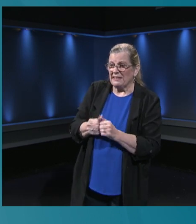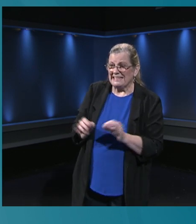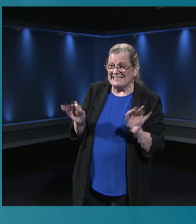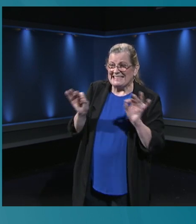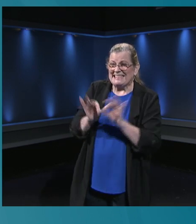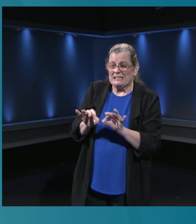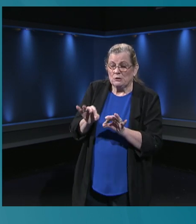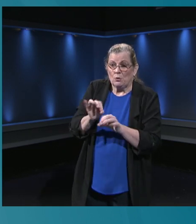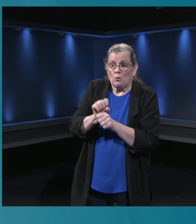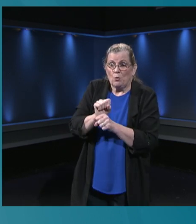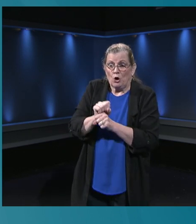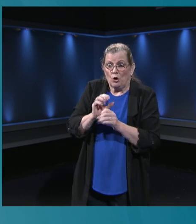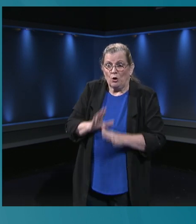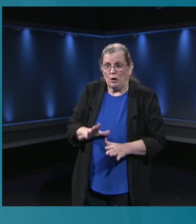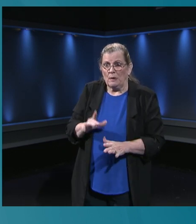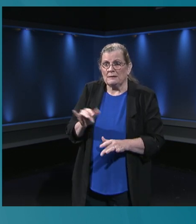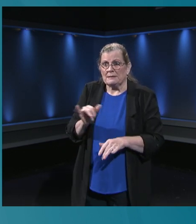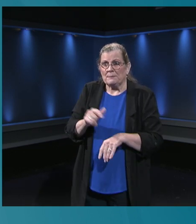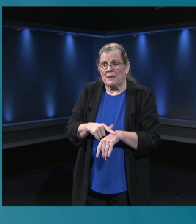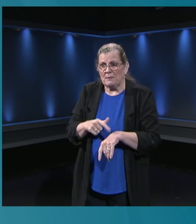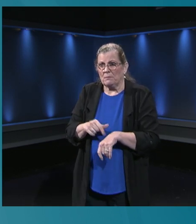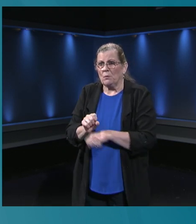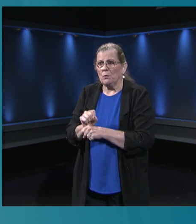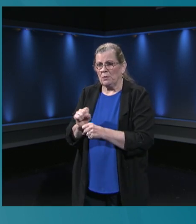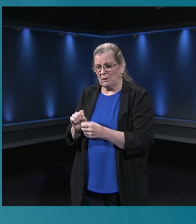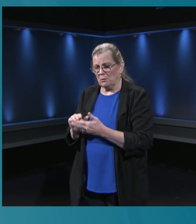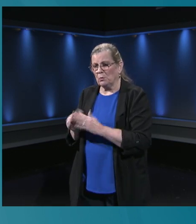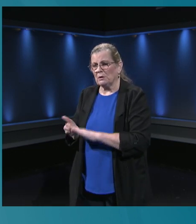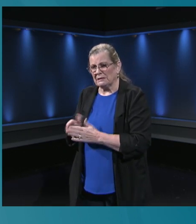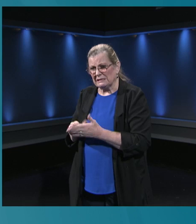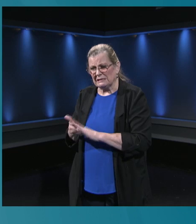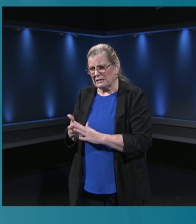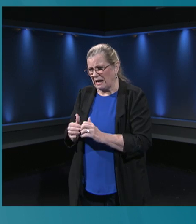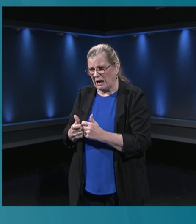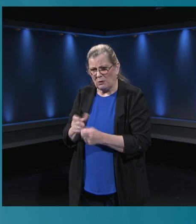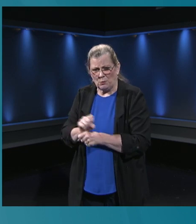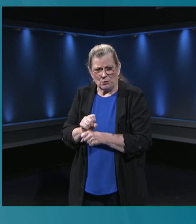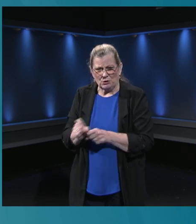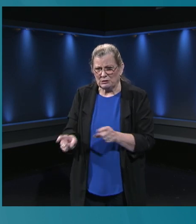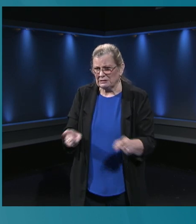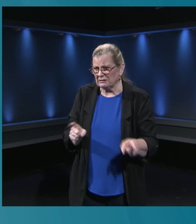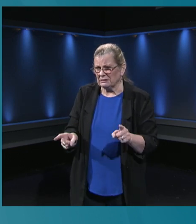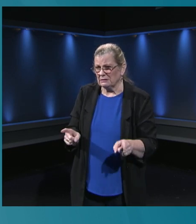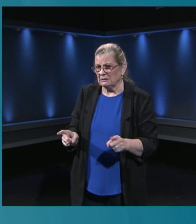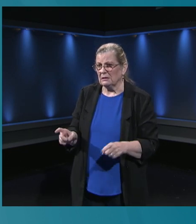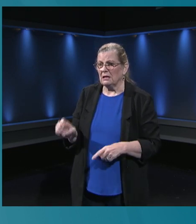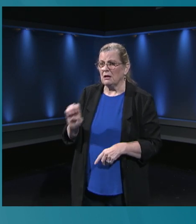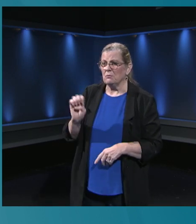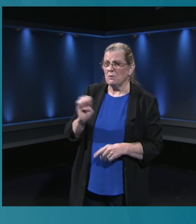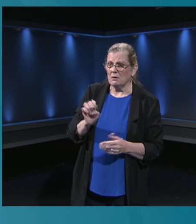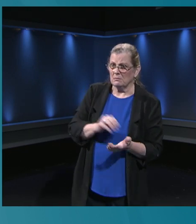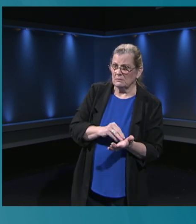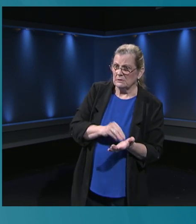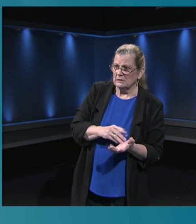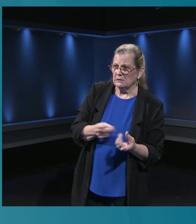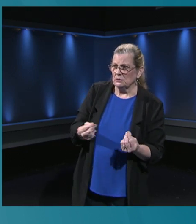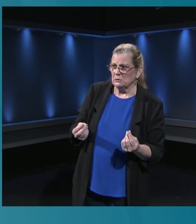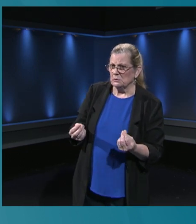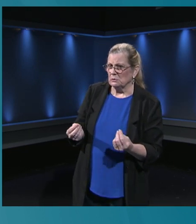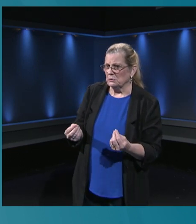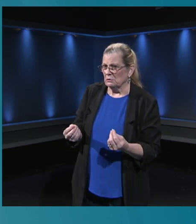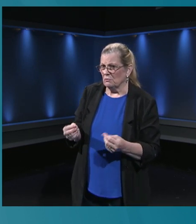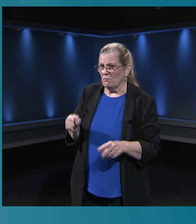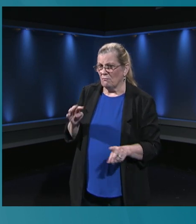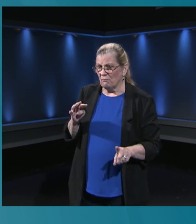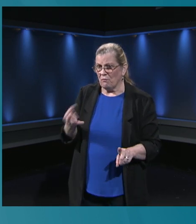kids keep up with virtual learning. As an emergency physician in our community and a single mom, it's particularly important to me that my fourth grader gets the support